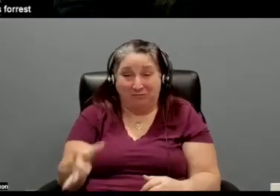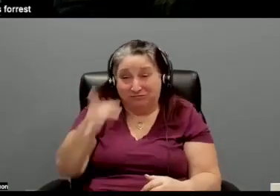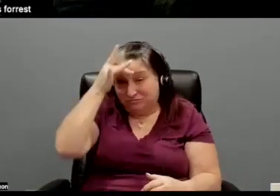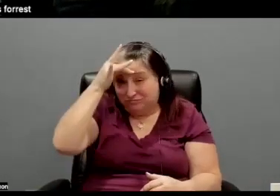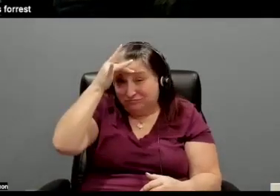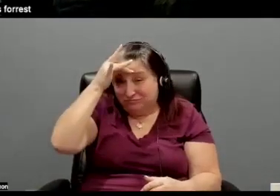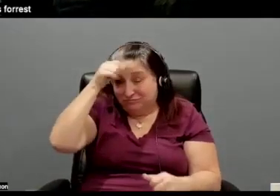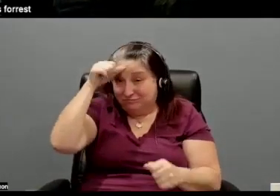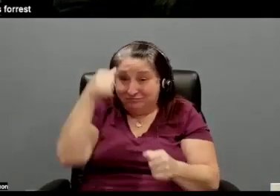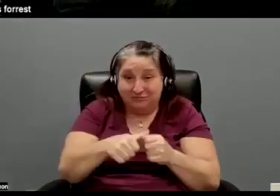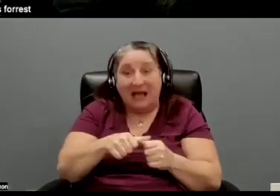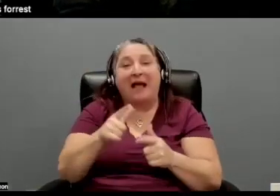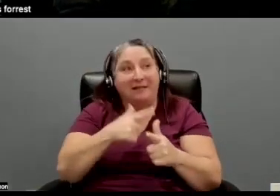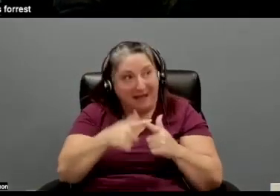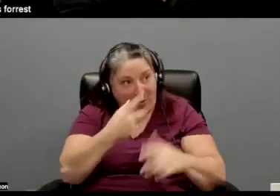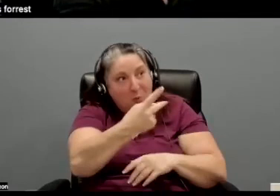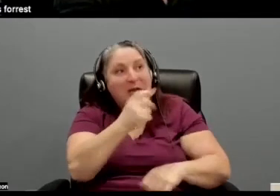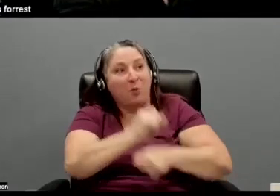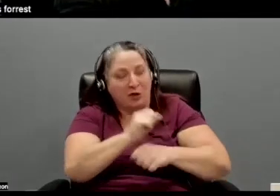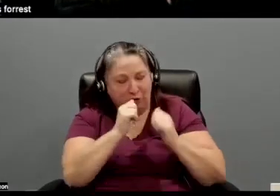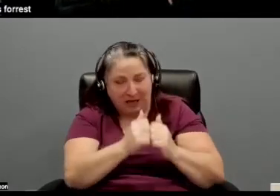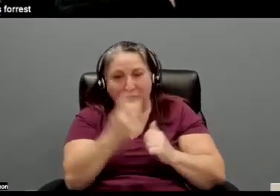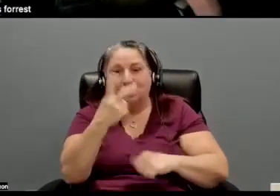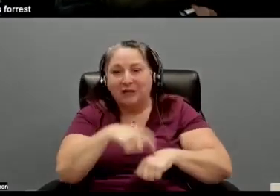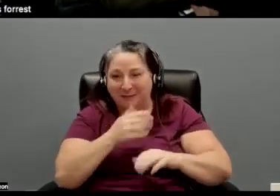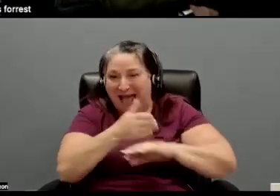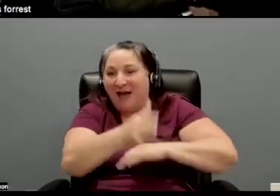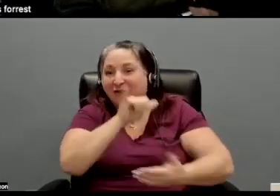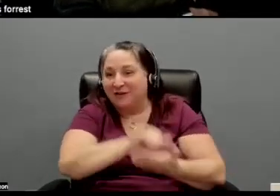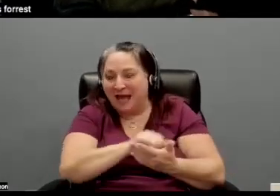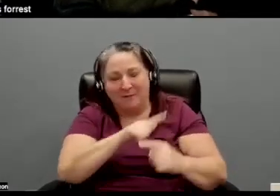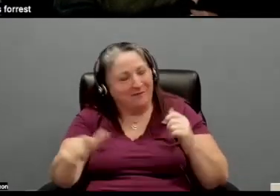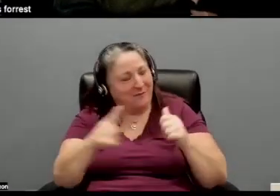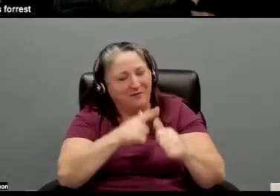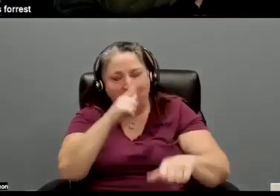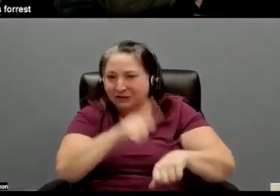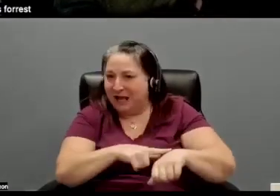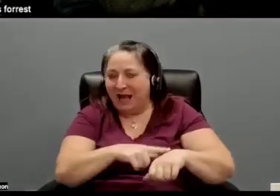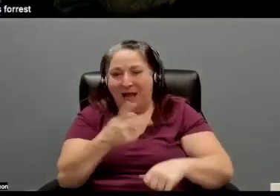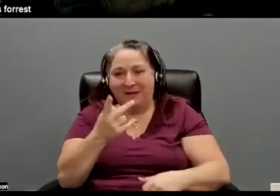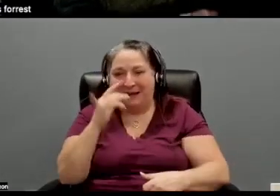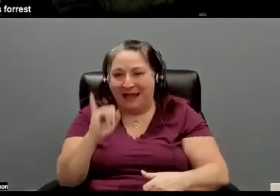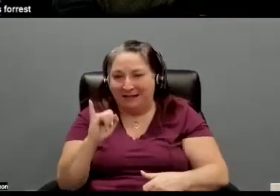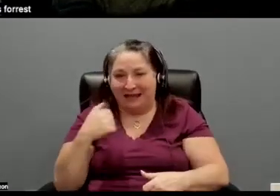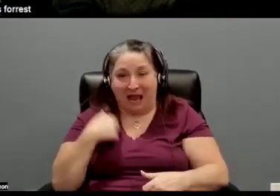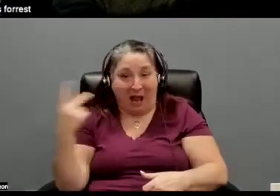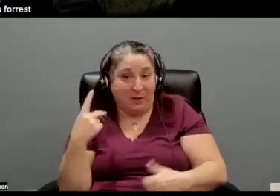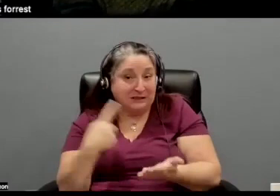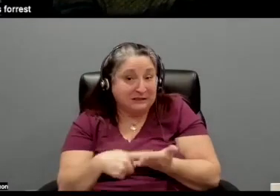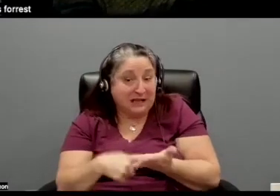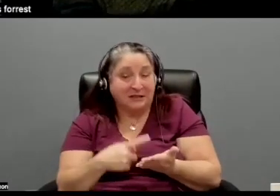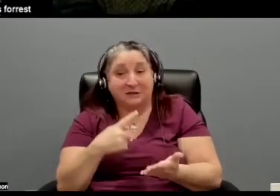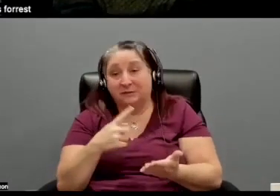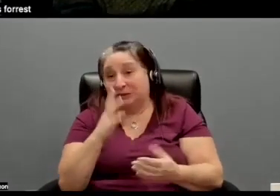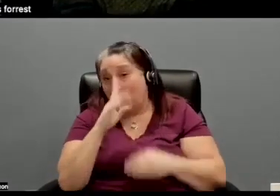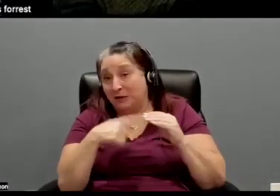working together two more times after that. But he's, you know, from the very first time, you know, Kelly and I talked about it. We sort of talked about the role as,